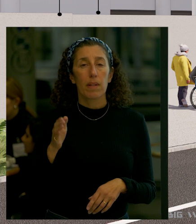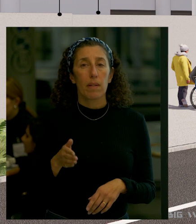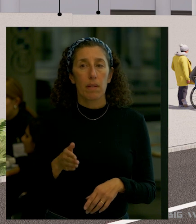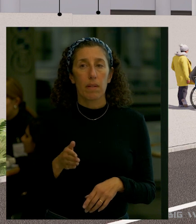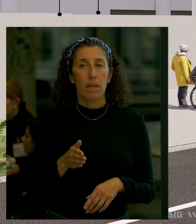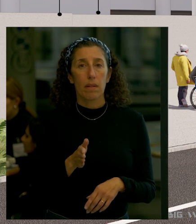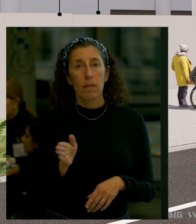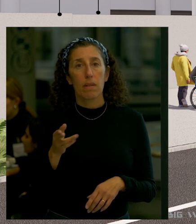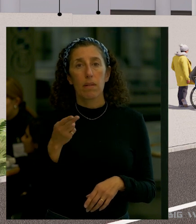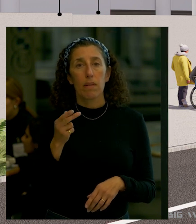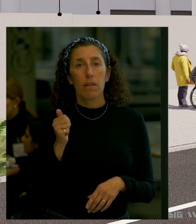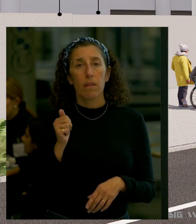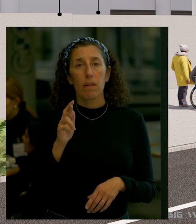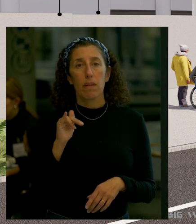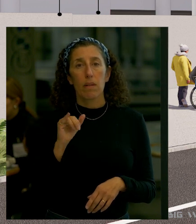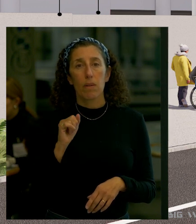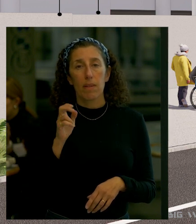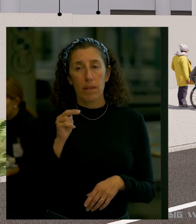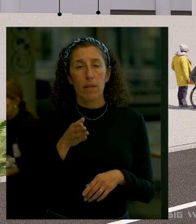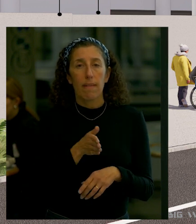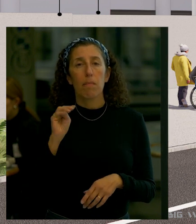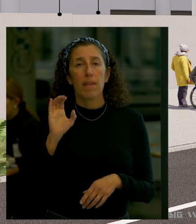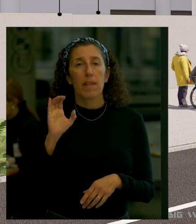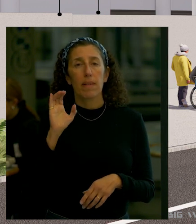and continuing to hug along BMCC